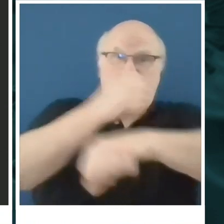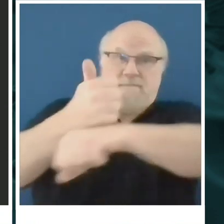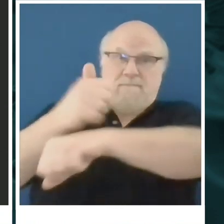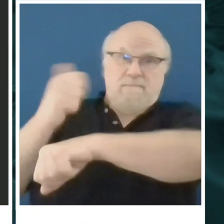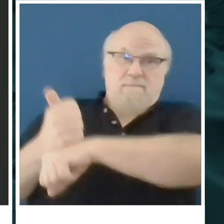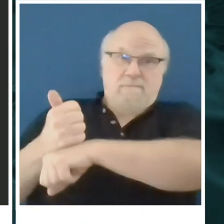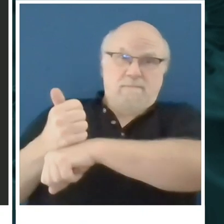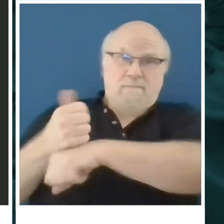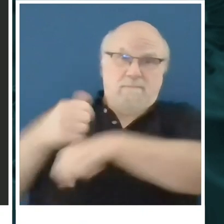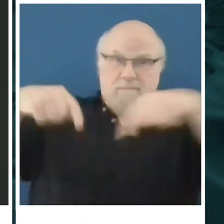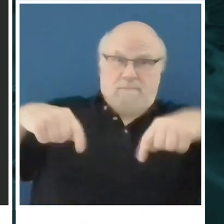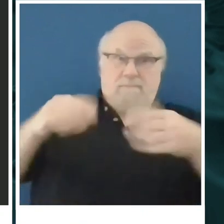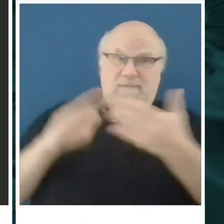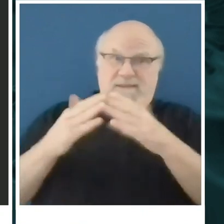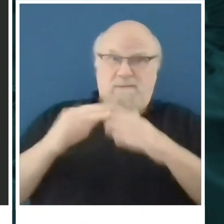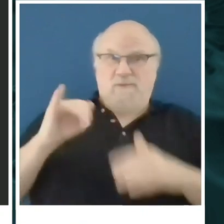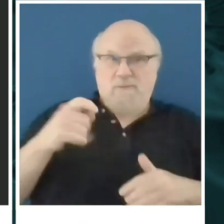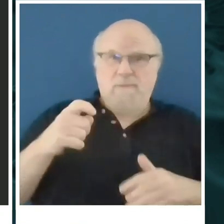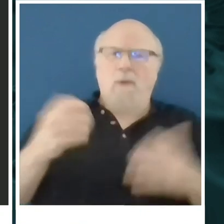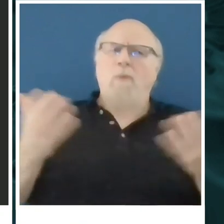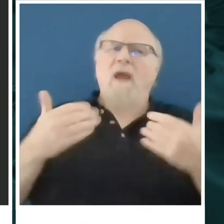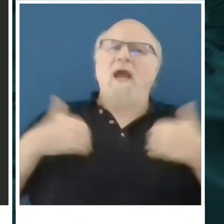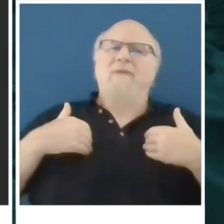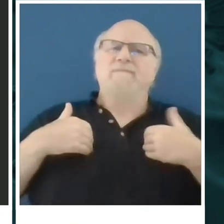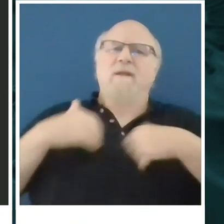availability for antibody testing?